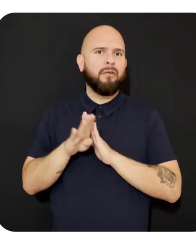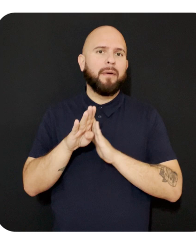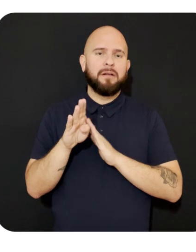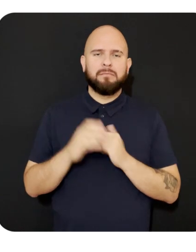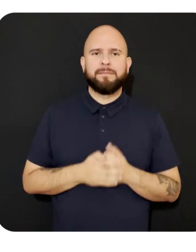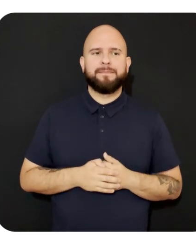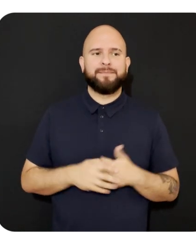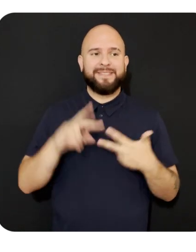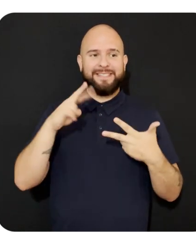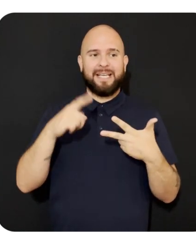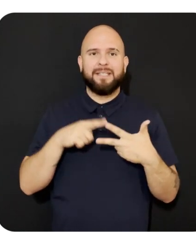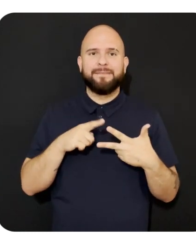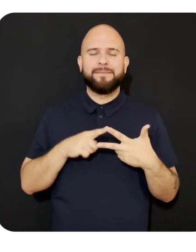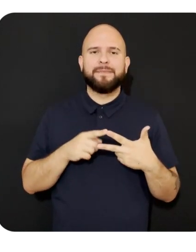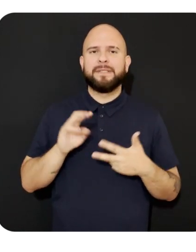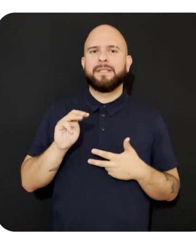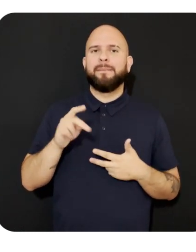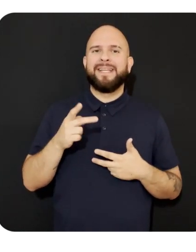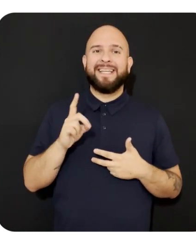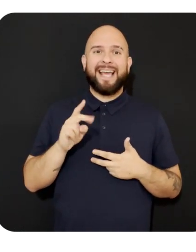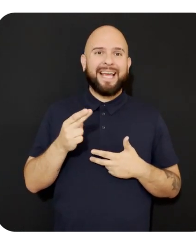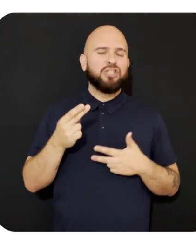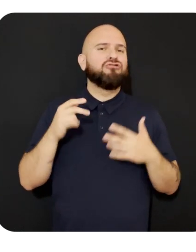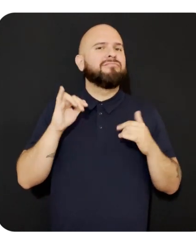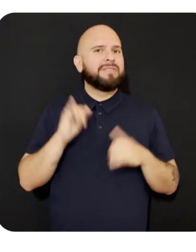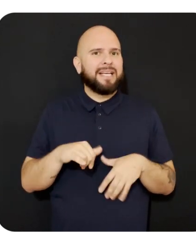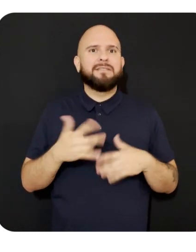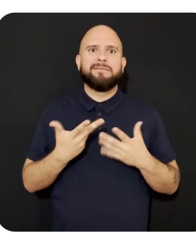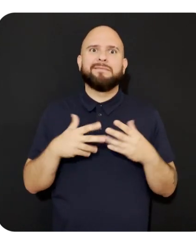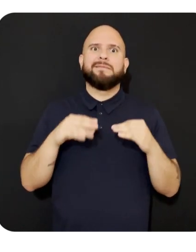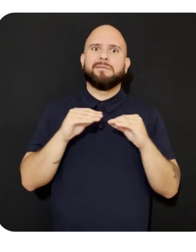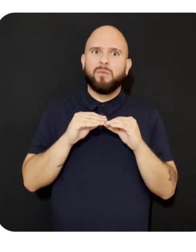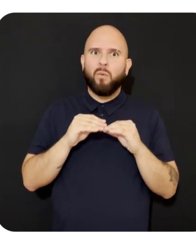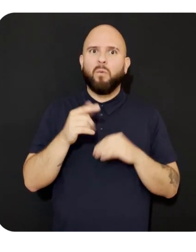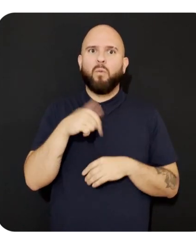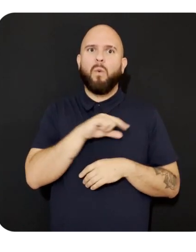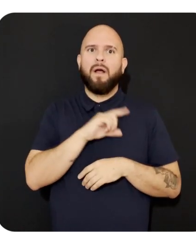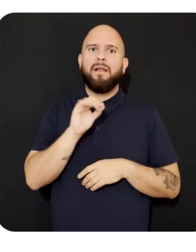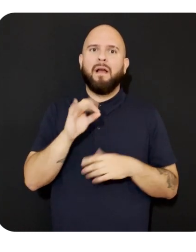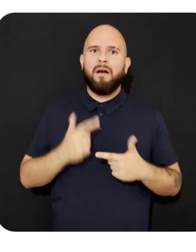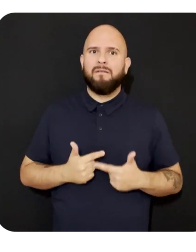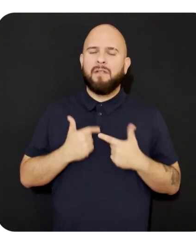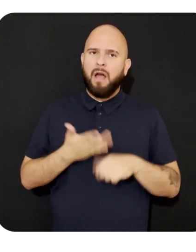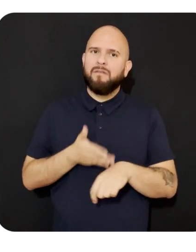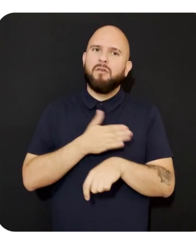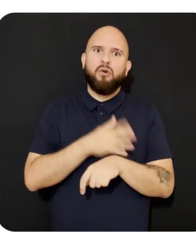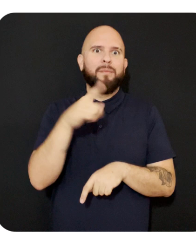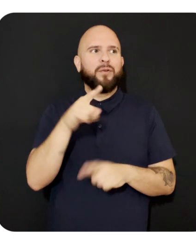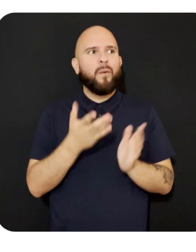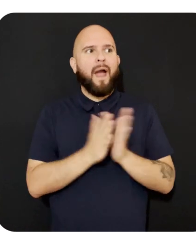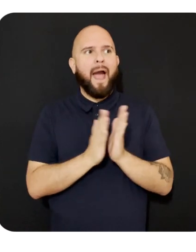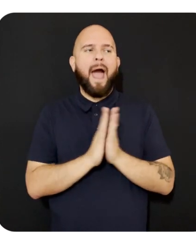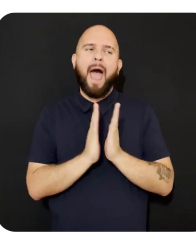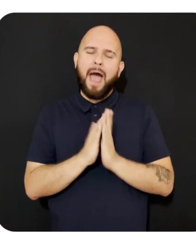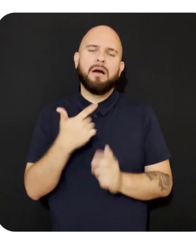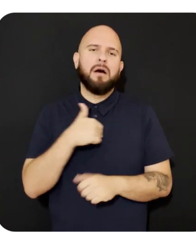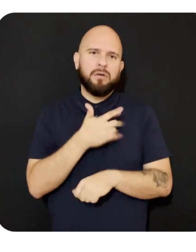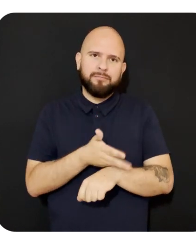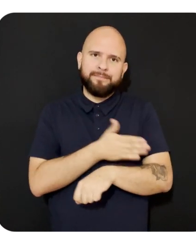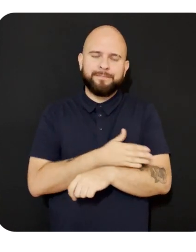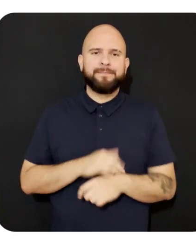Second, MQDH gains several much-requested quality-of-life improvements. In the past, you had to